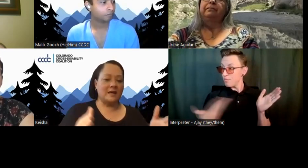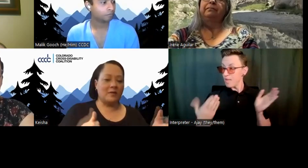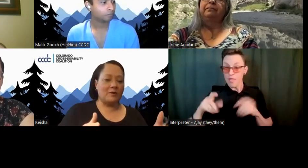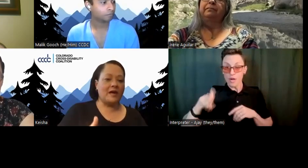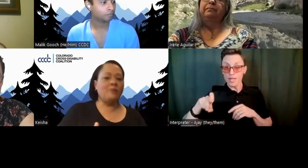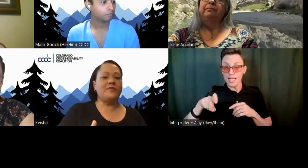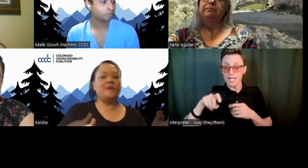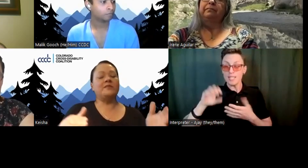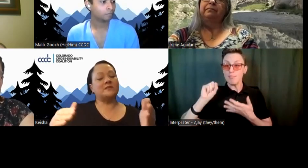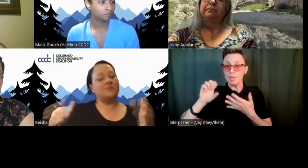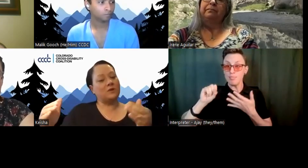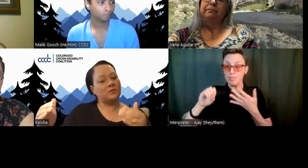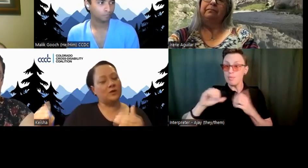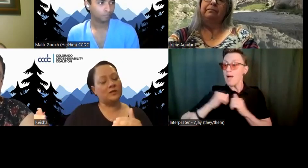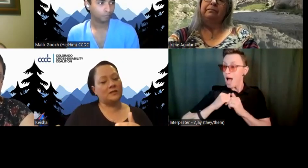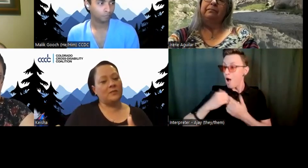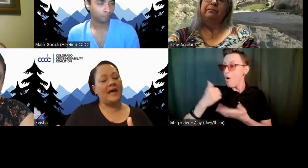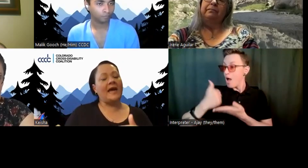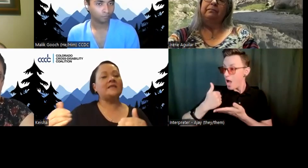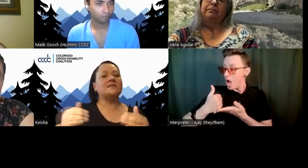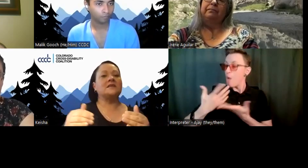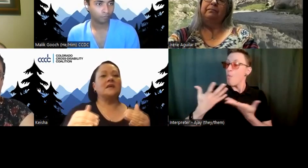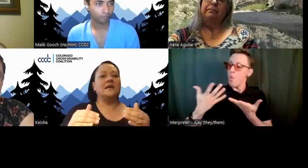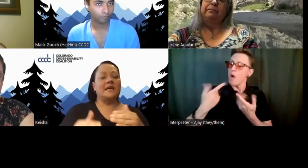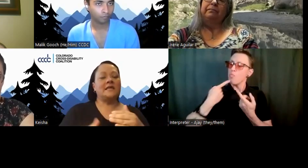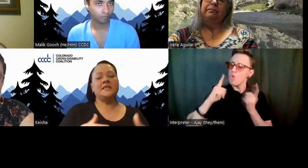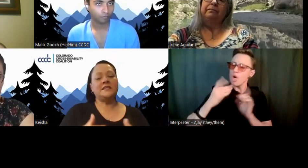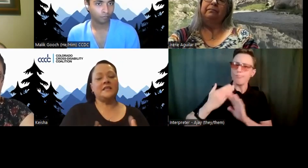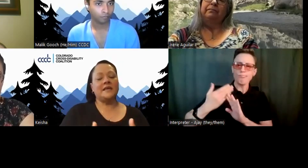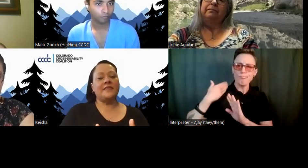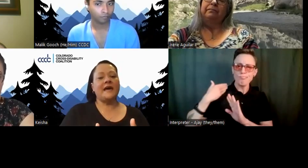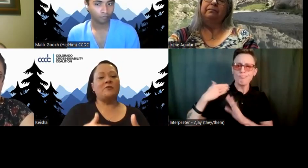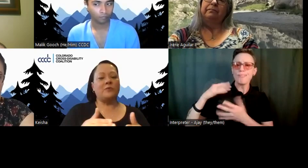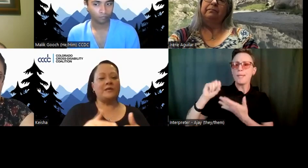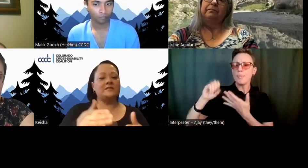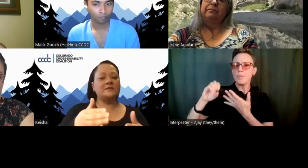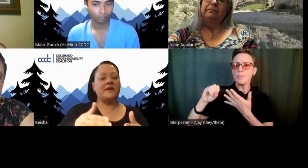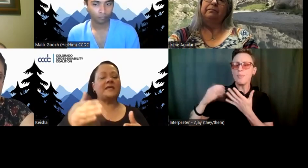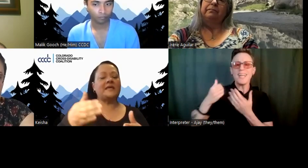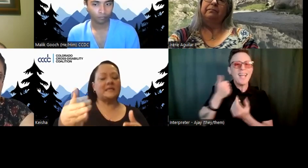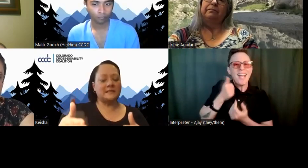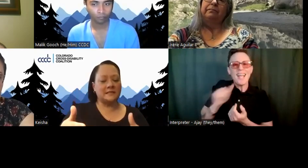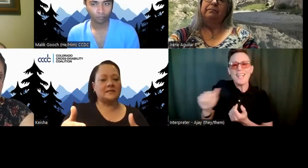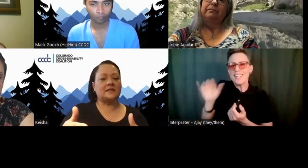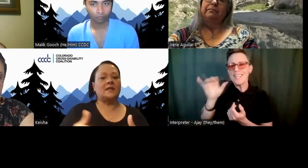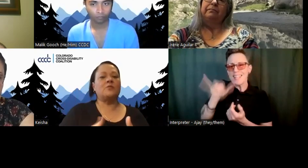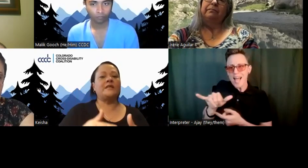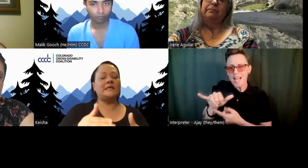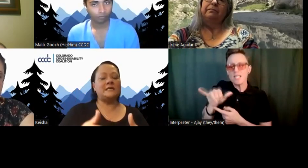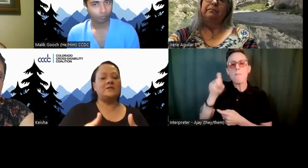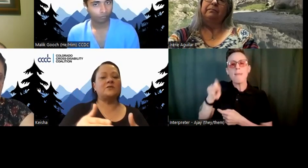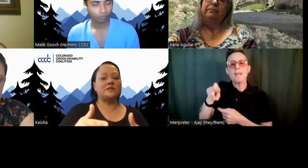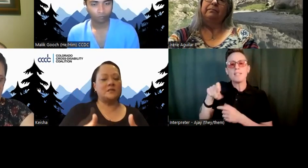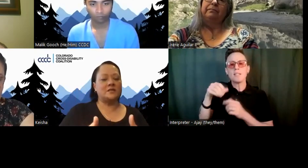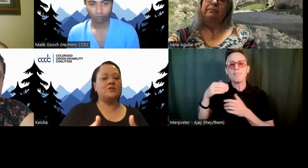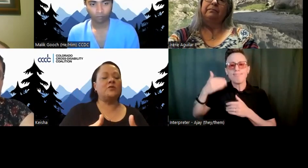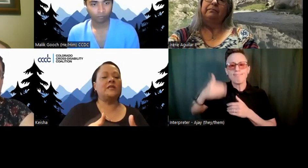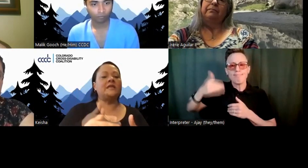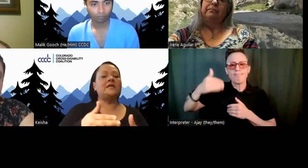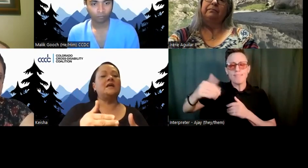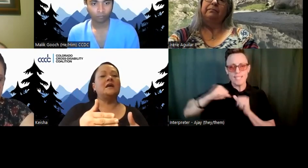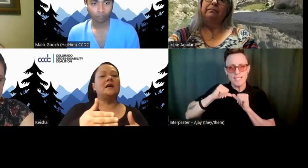are. This is how we help them. This is what's worked in the past. Anything like that, we need to make it consistent and we need to